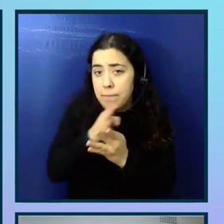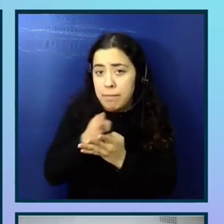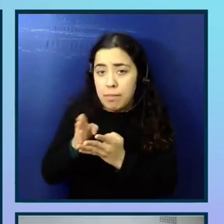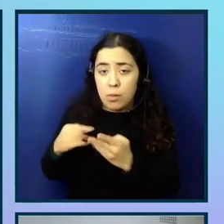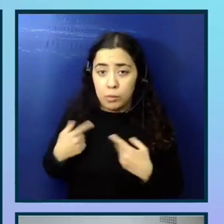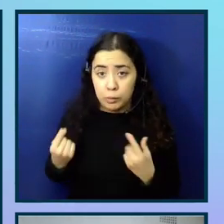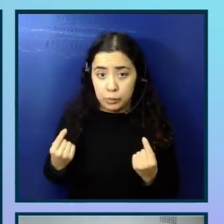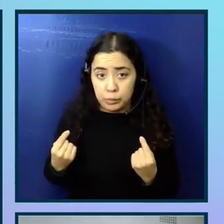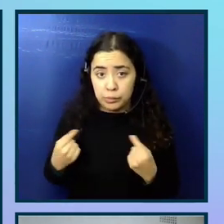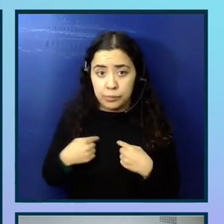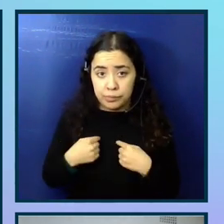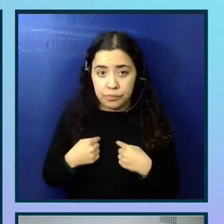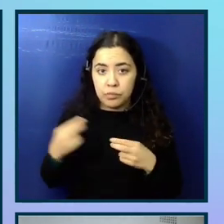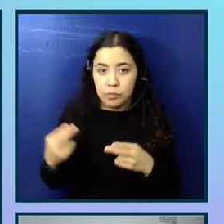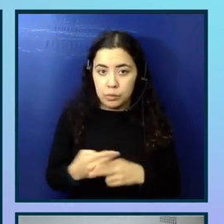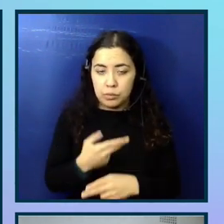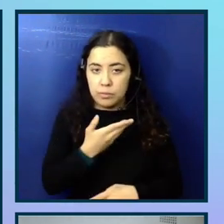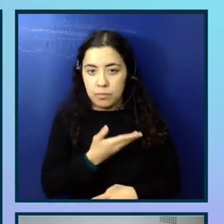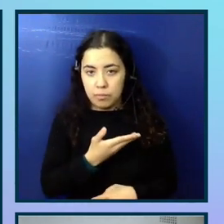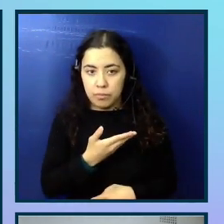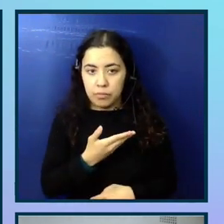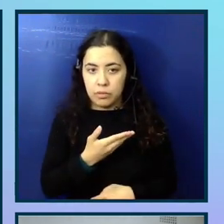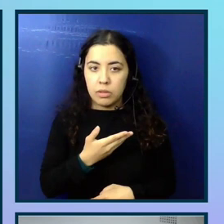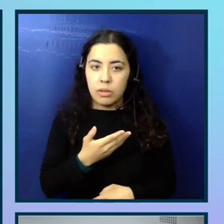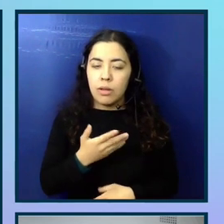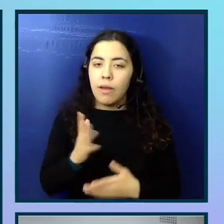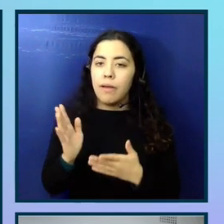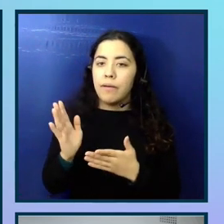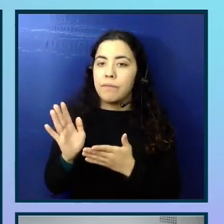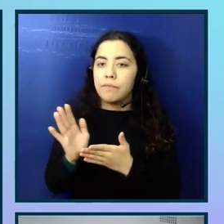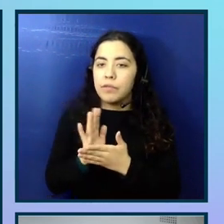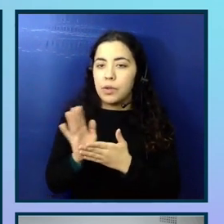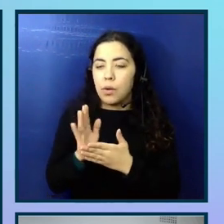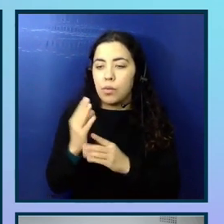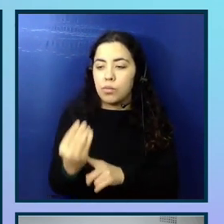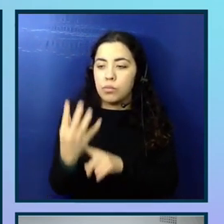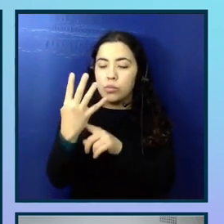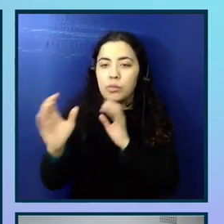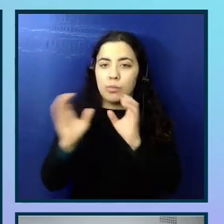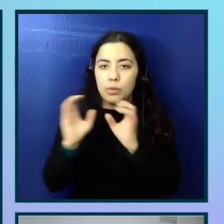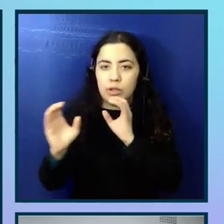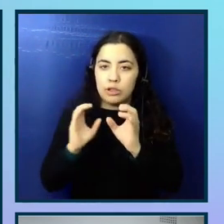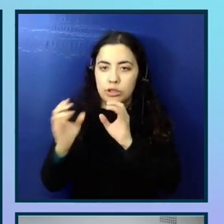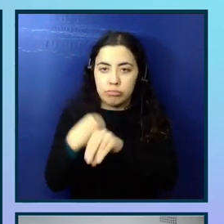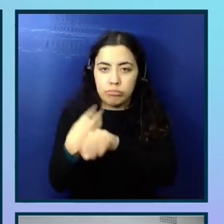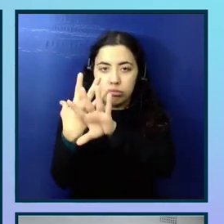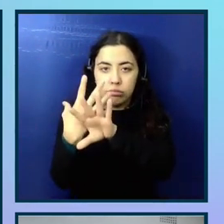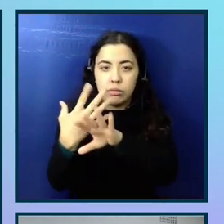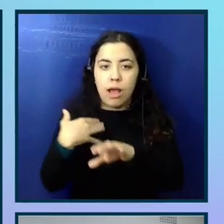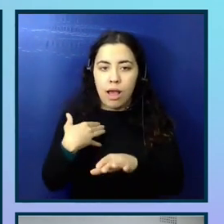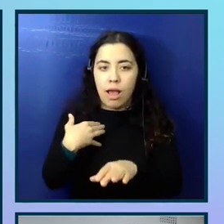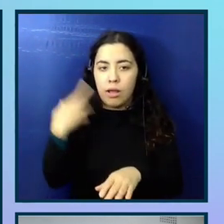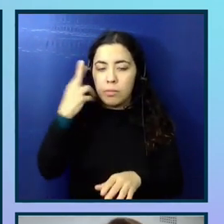use is that I use a kind of video communication tool to do my research. I realized